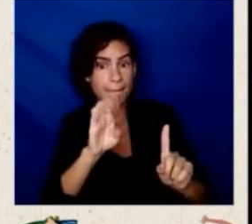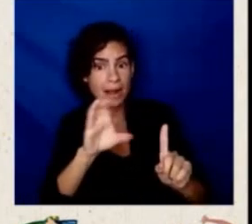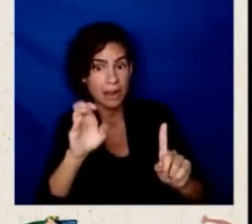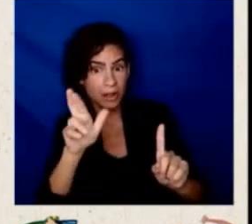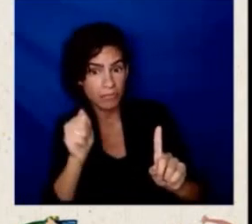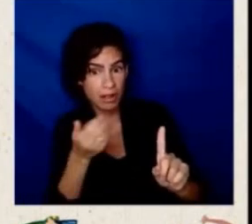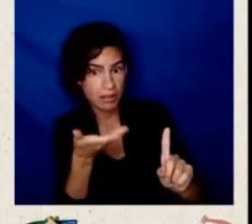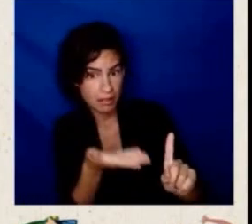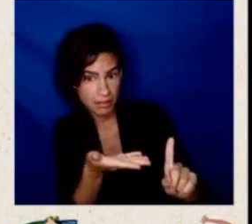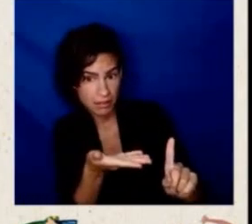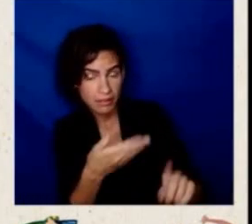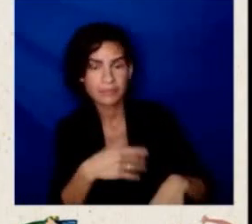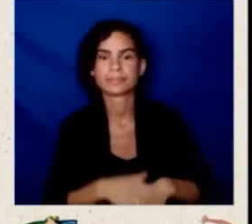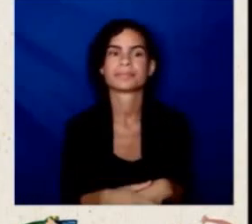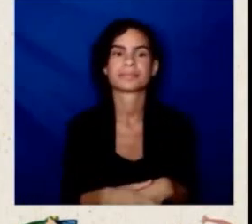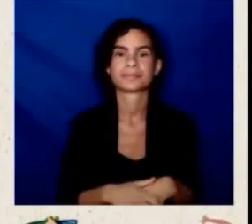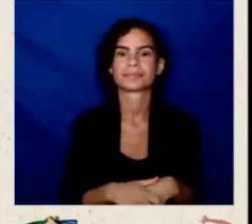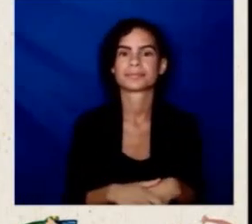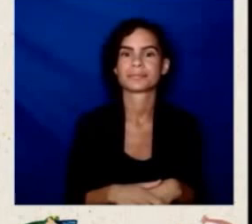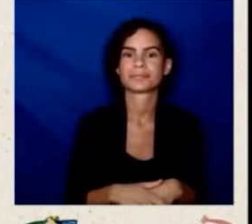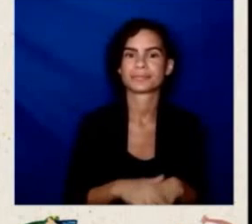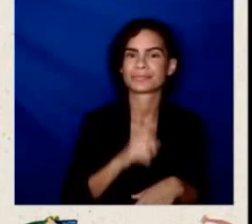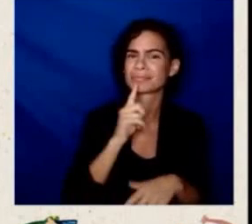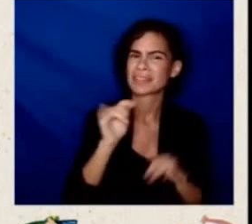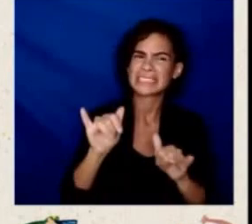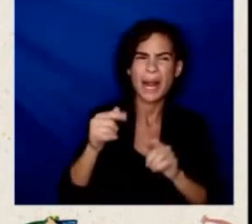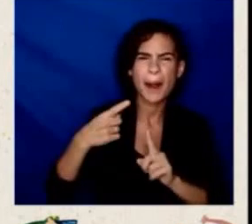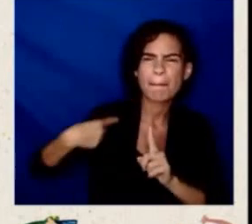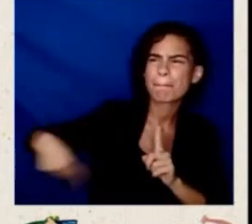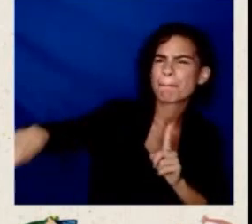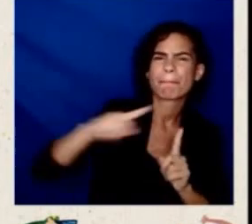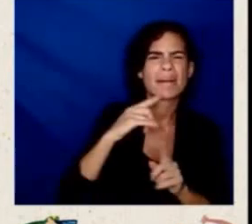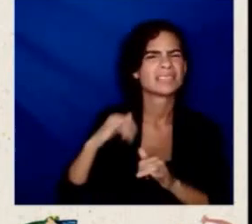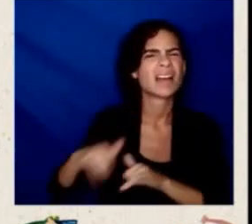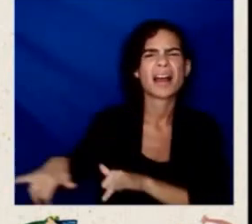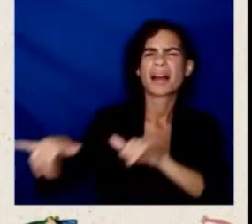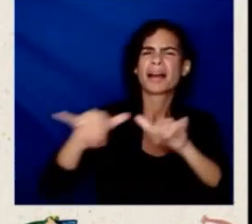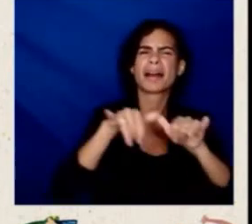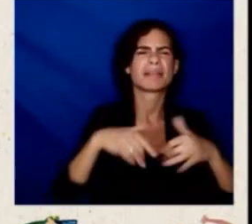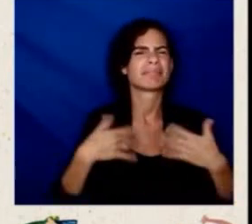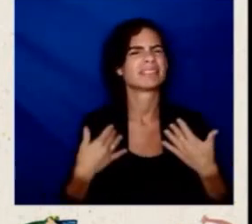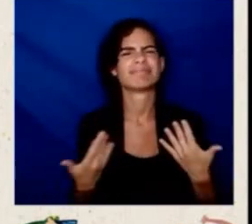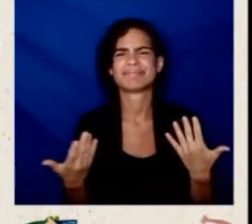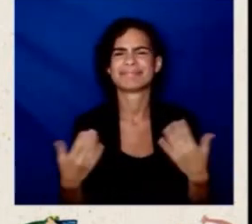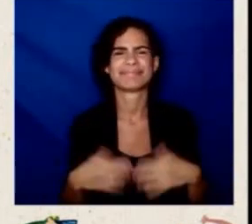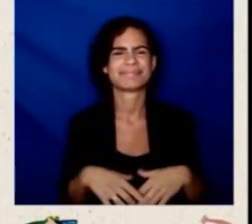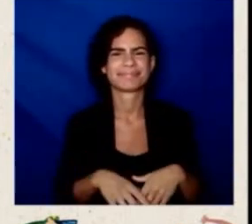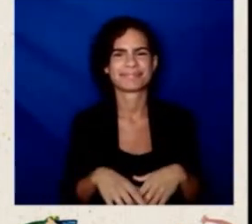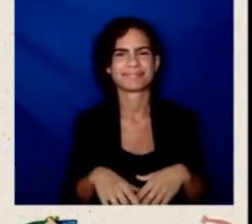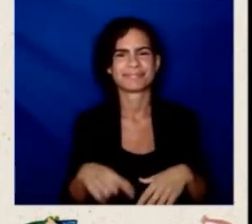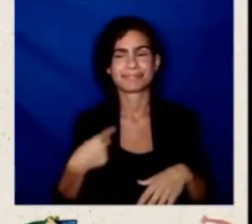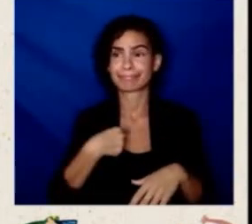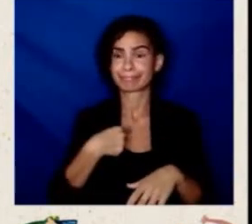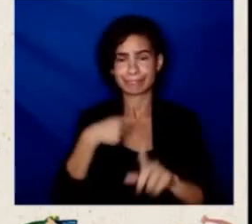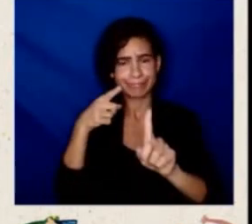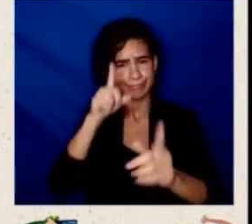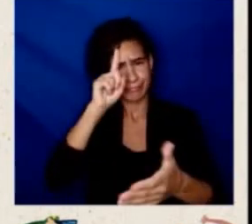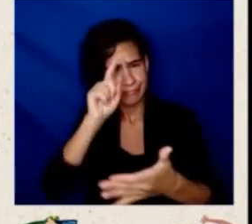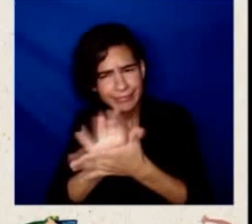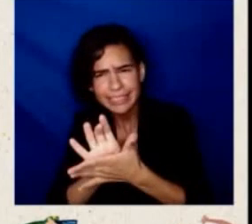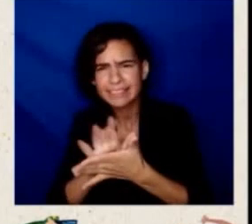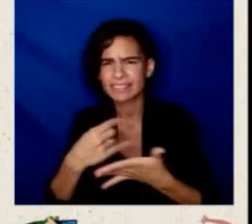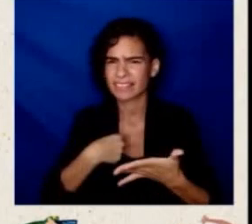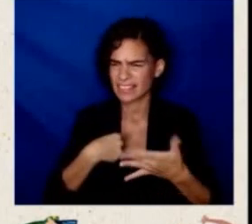other members of the cabinet, it was more a matter of just always believing that you could do more and make a difference.